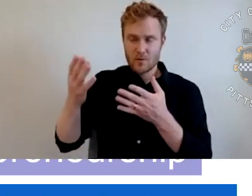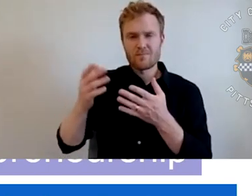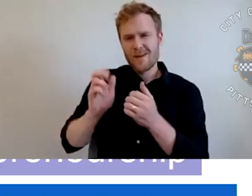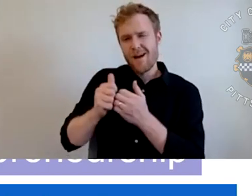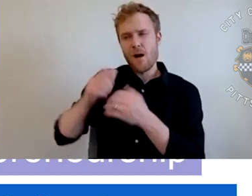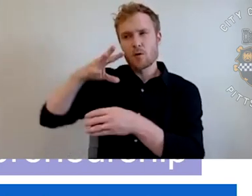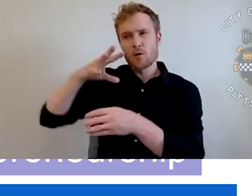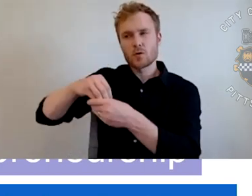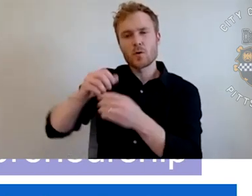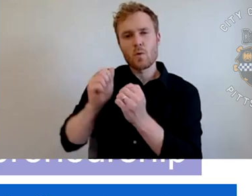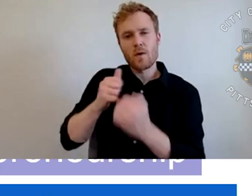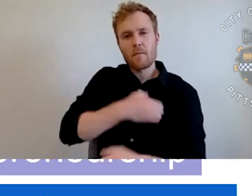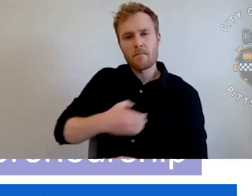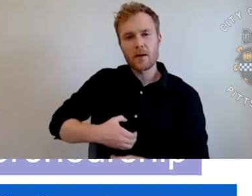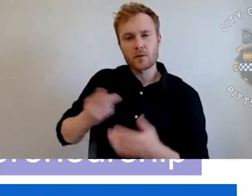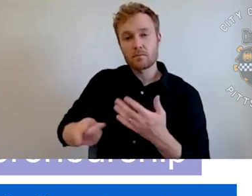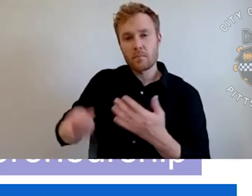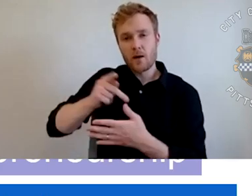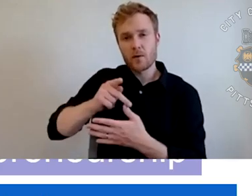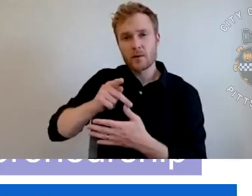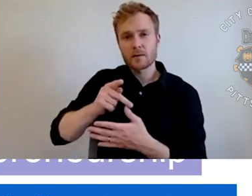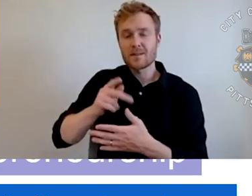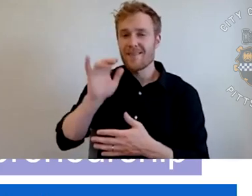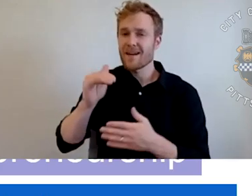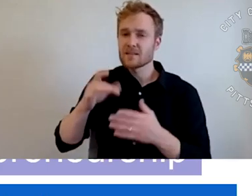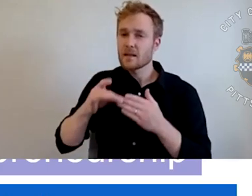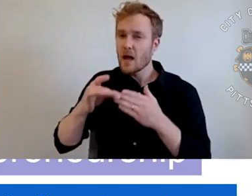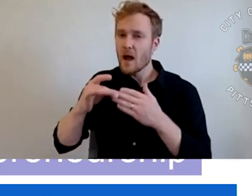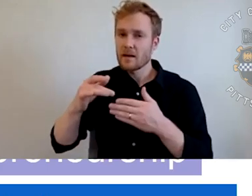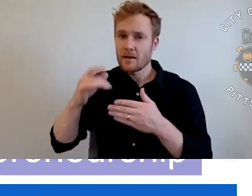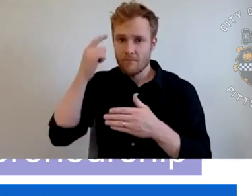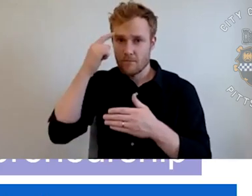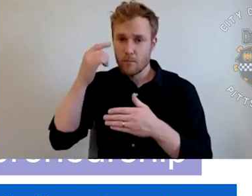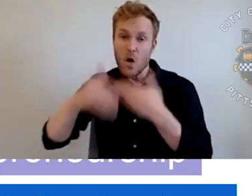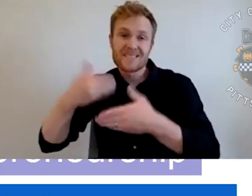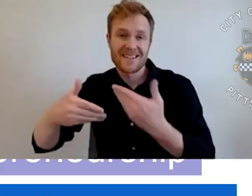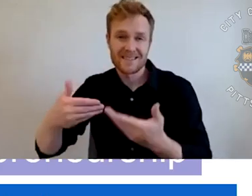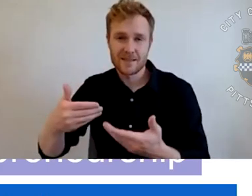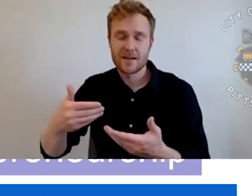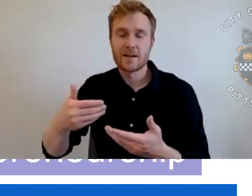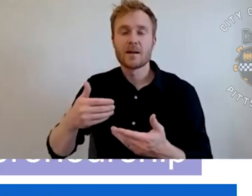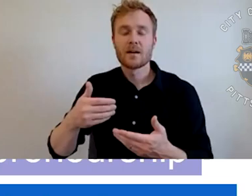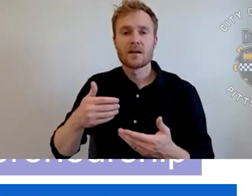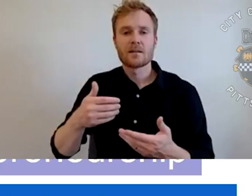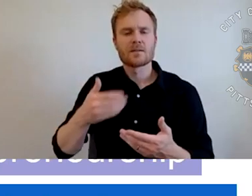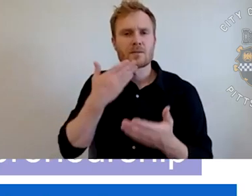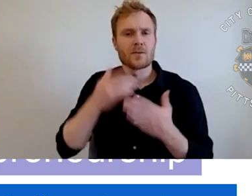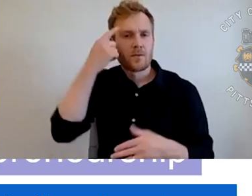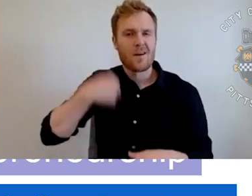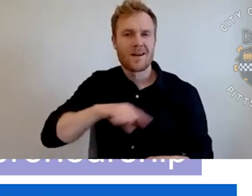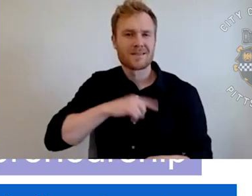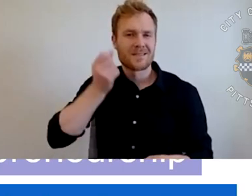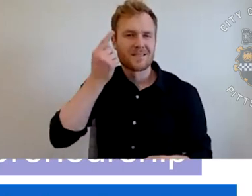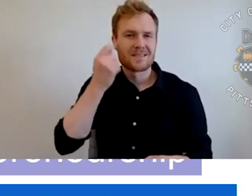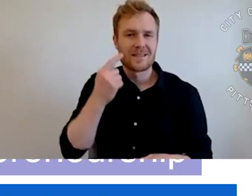really the guiding values for the capital budget process. And they're a great way for us to understand how what we're doing fits into the larger